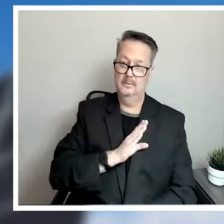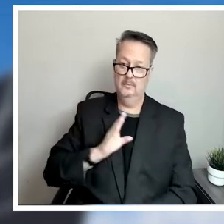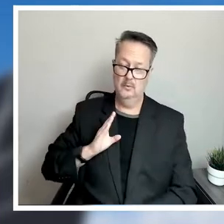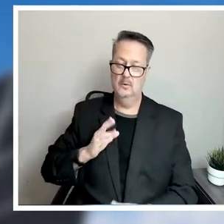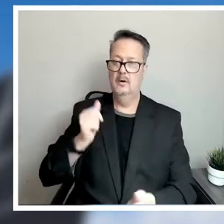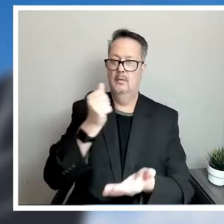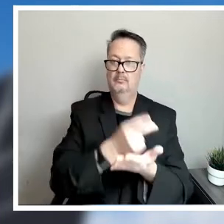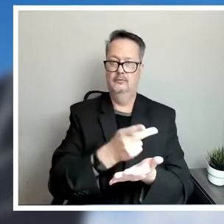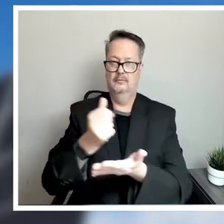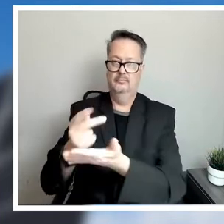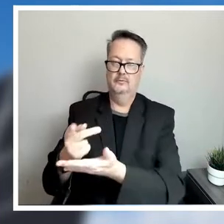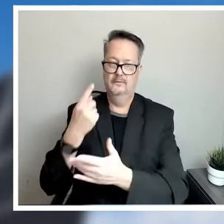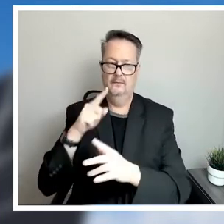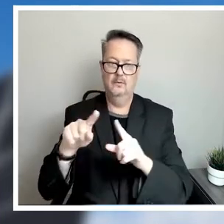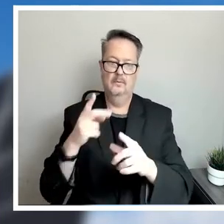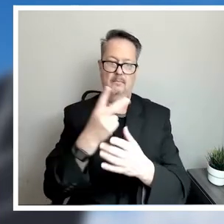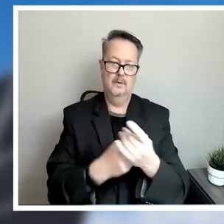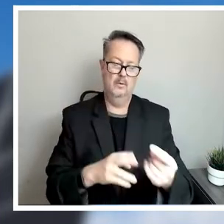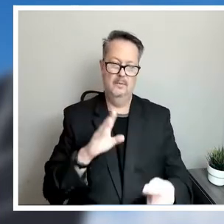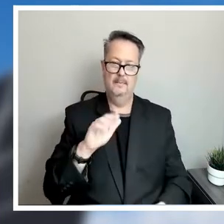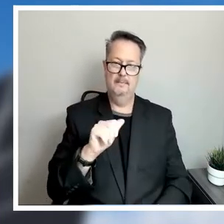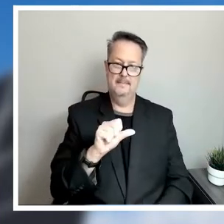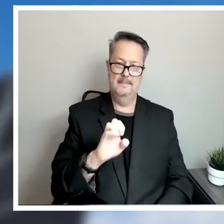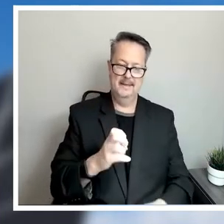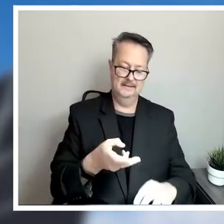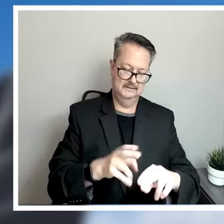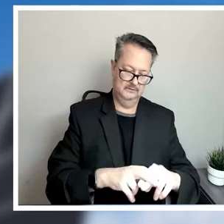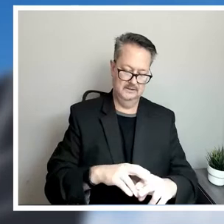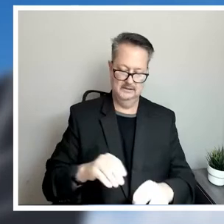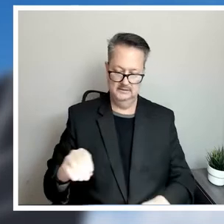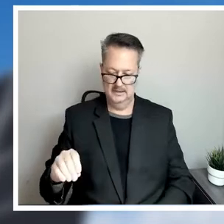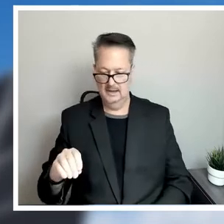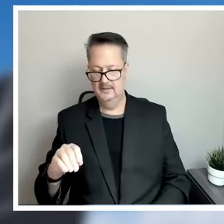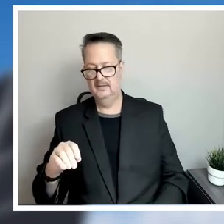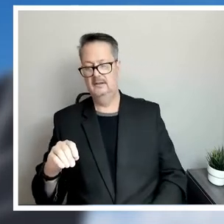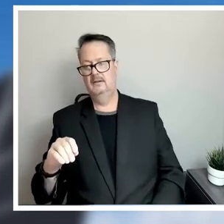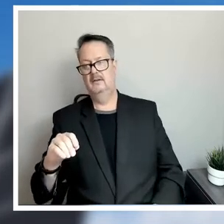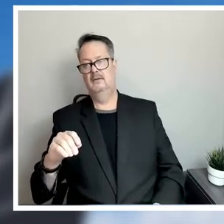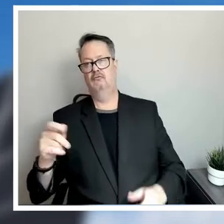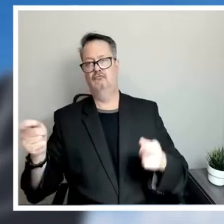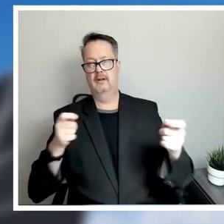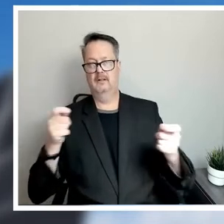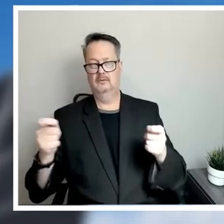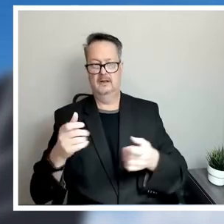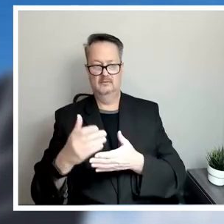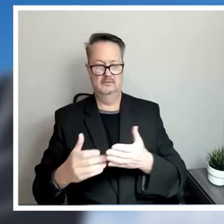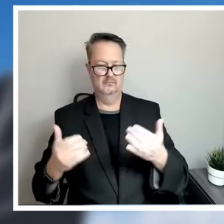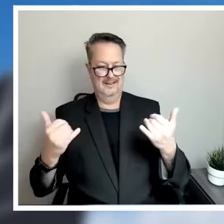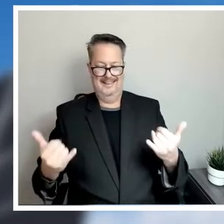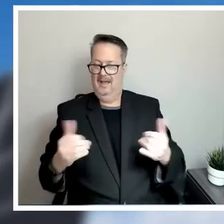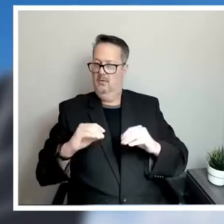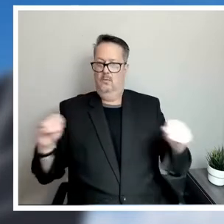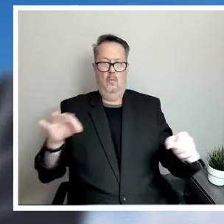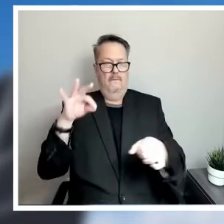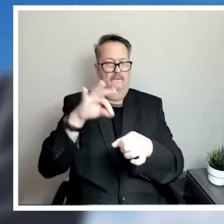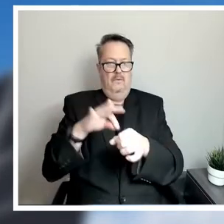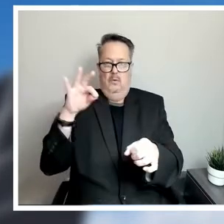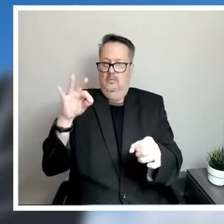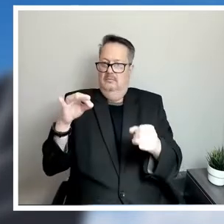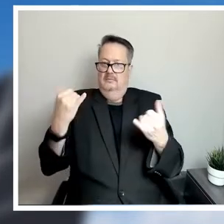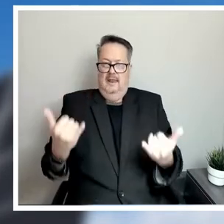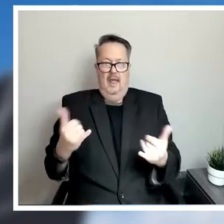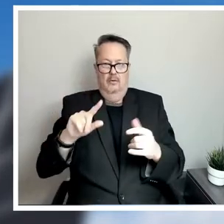increase in the regulatory asset so we're in the conversation component right now no one's taken any votes on anything the dialogue